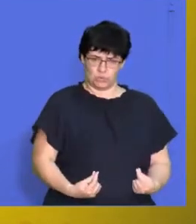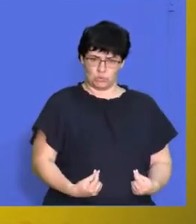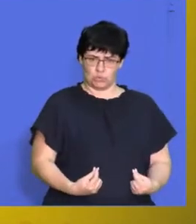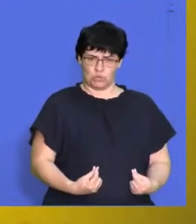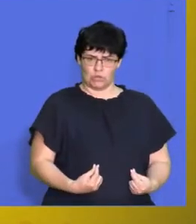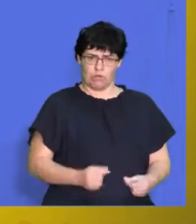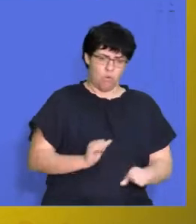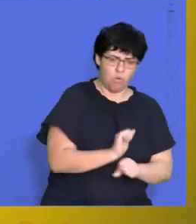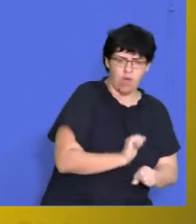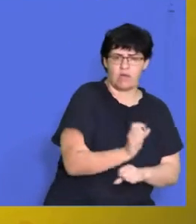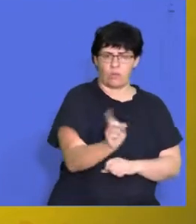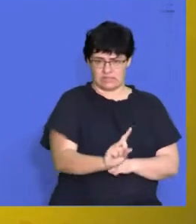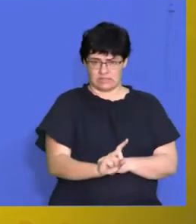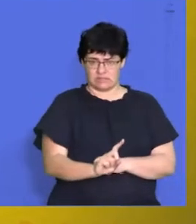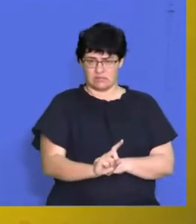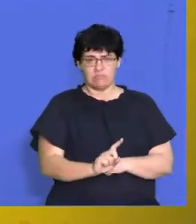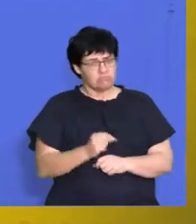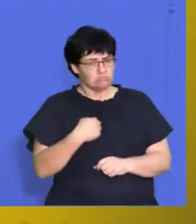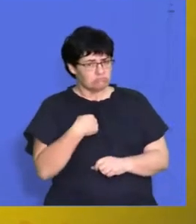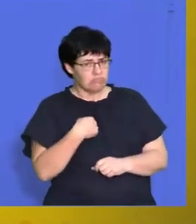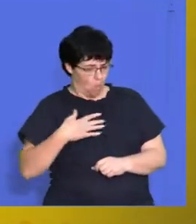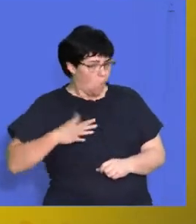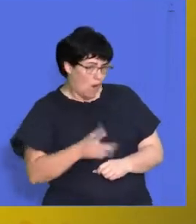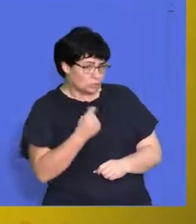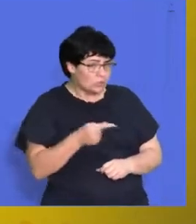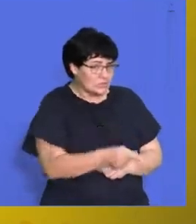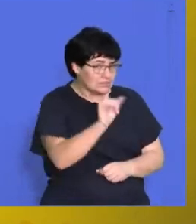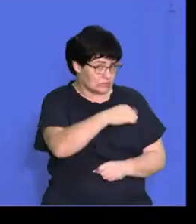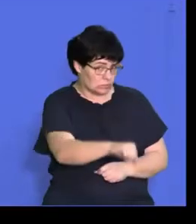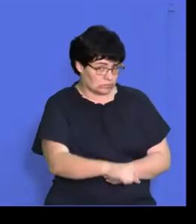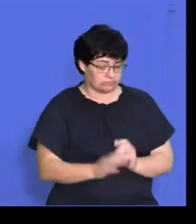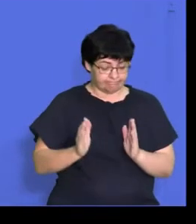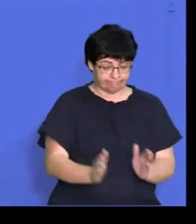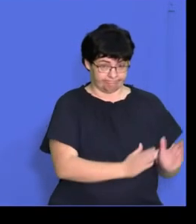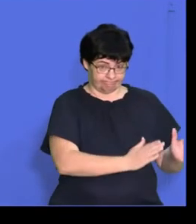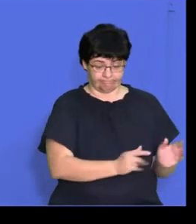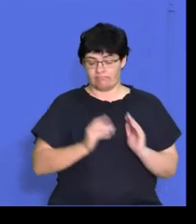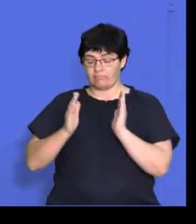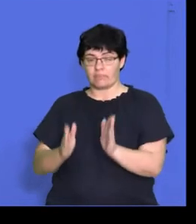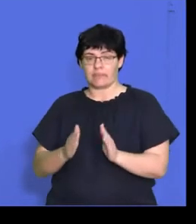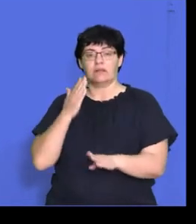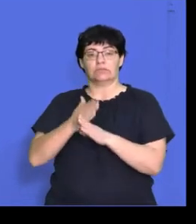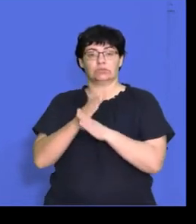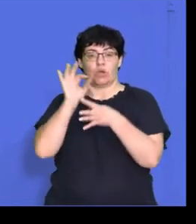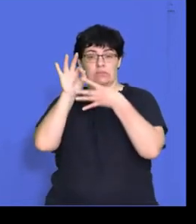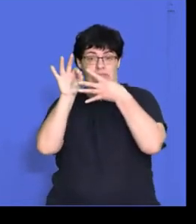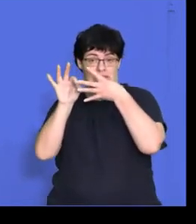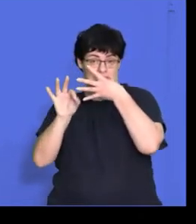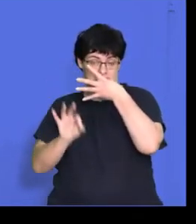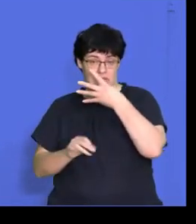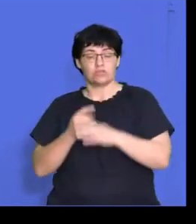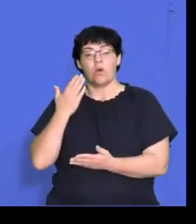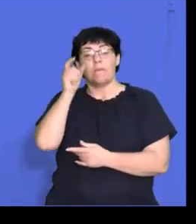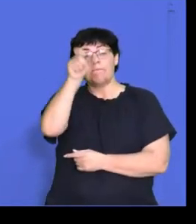in that job? So you can see, right, is that something that you want to be doing? Now we're going to go on to the job specification. All right, so